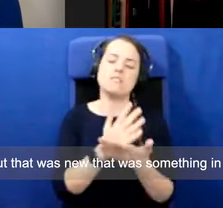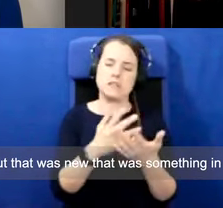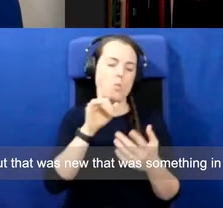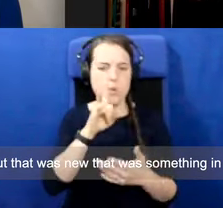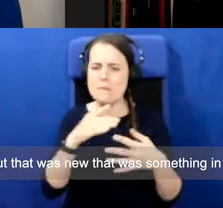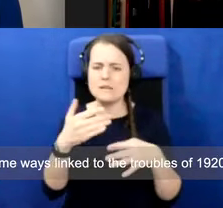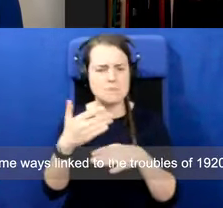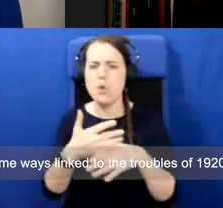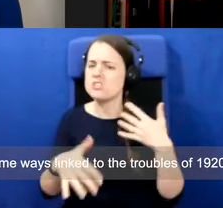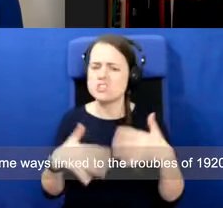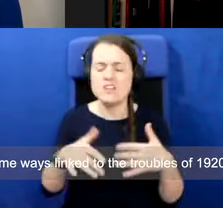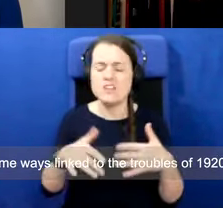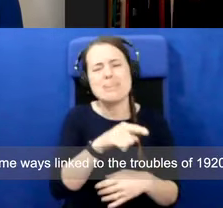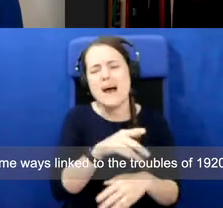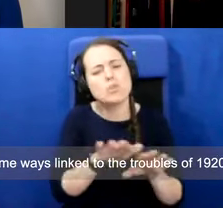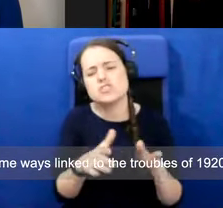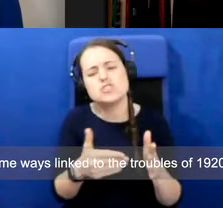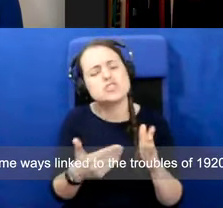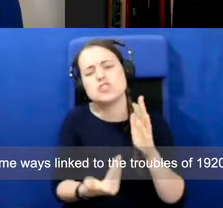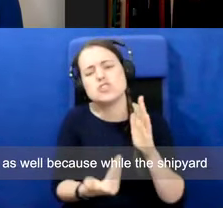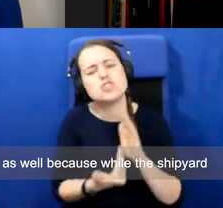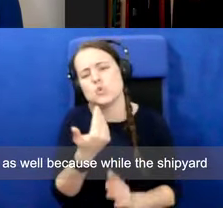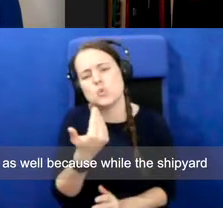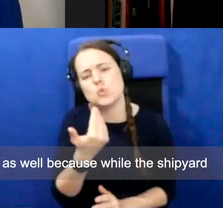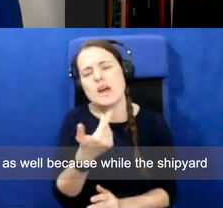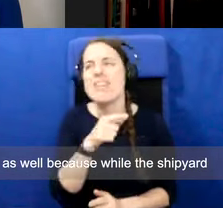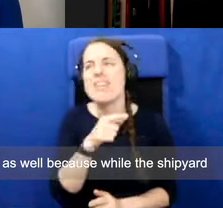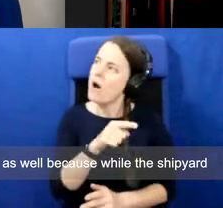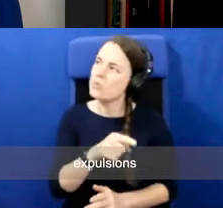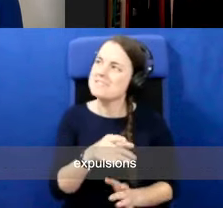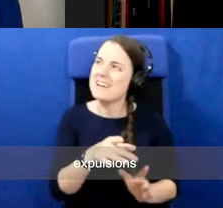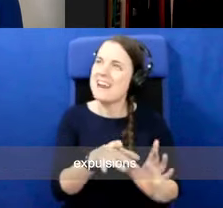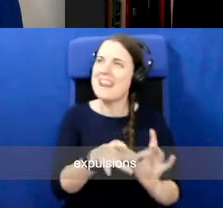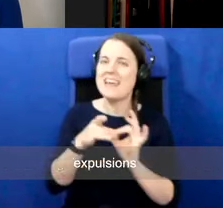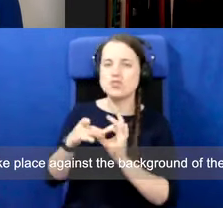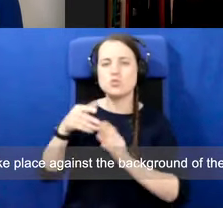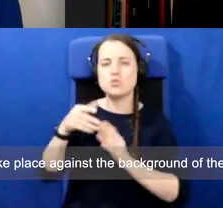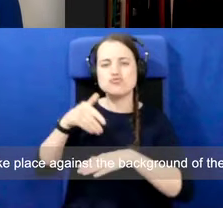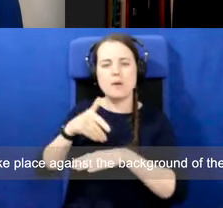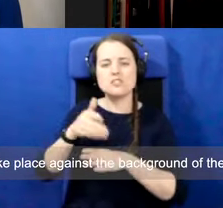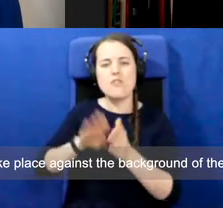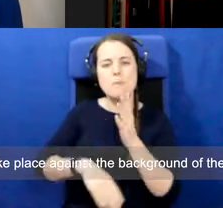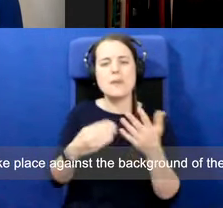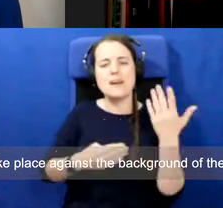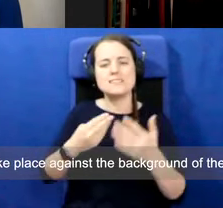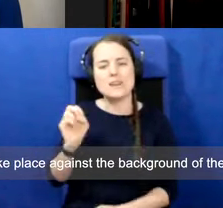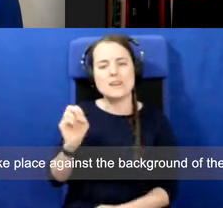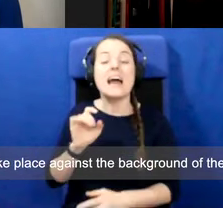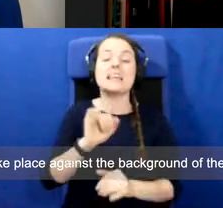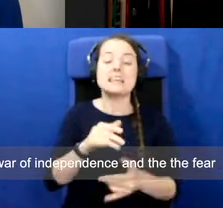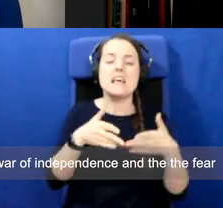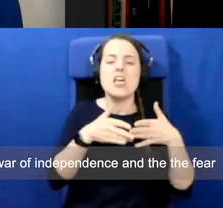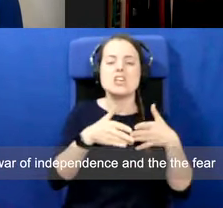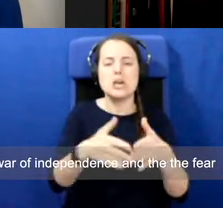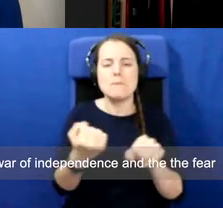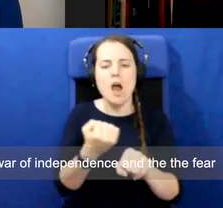that was new. That was something in some ways linked to the troubles of 1920 as well, because while the shipyard expulsions take place against